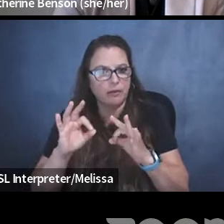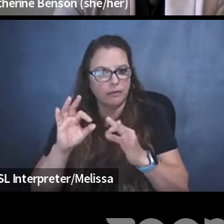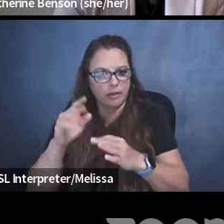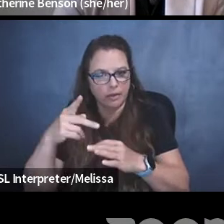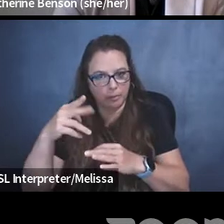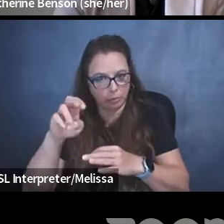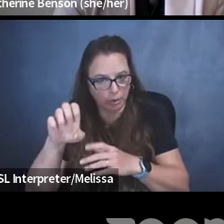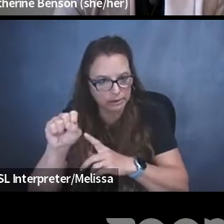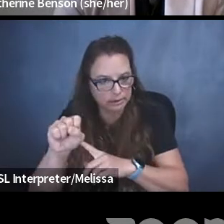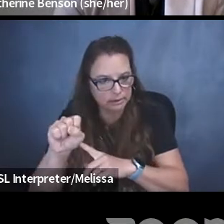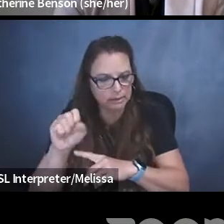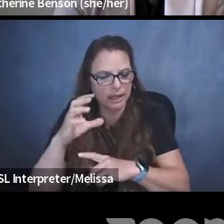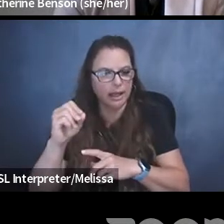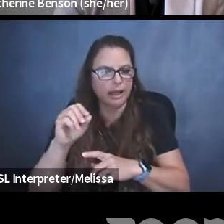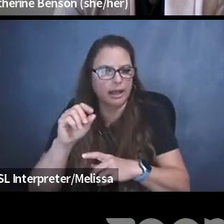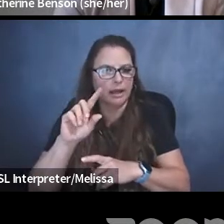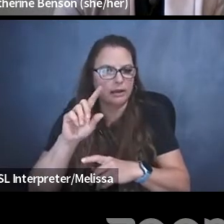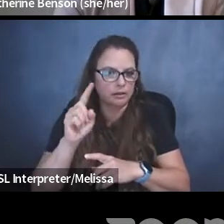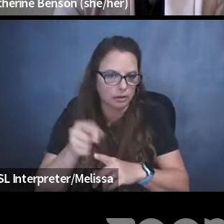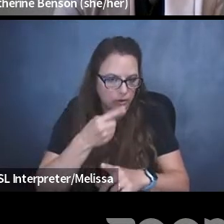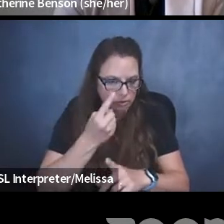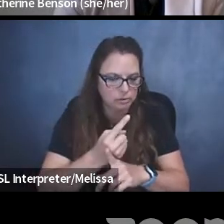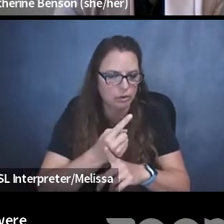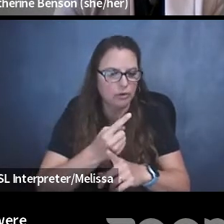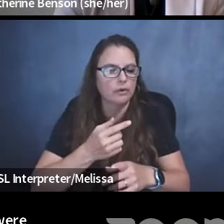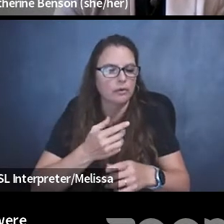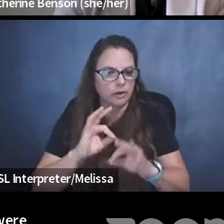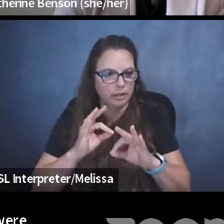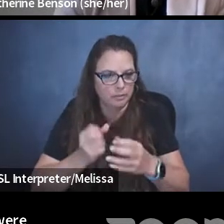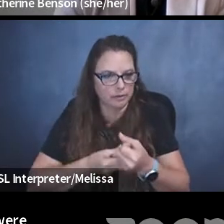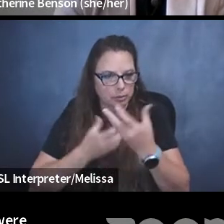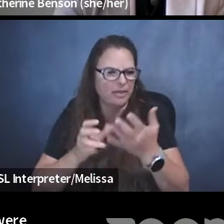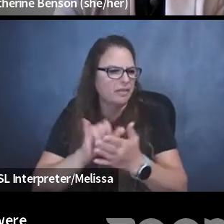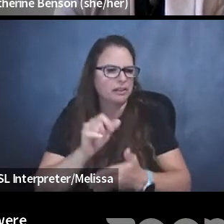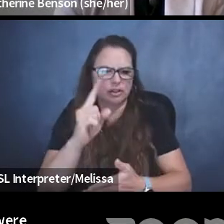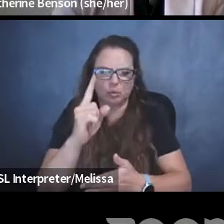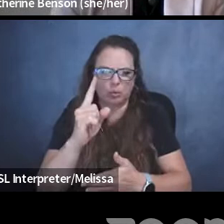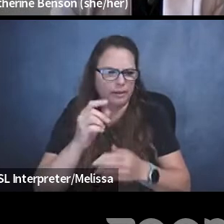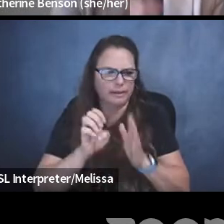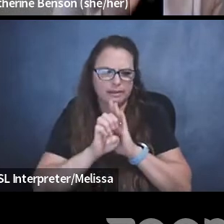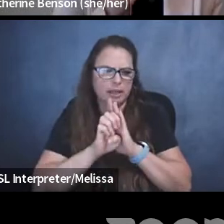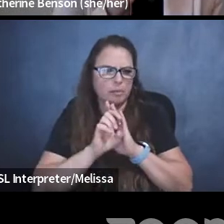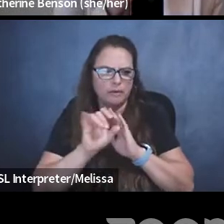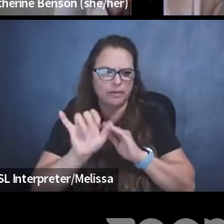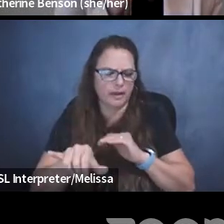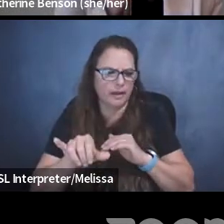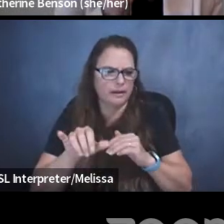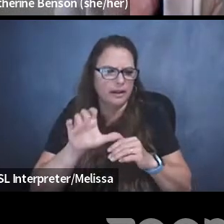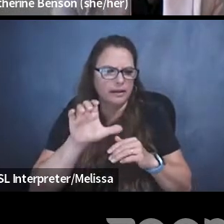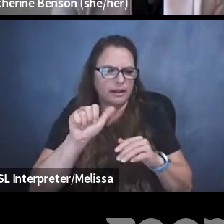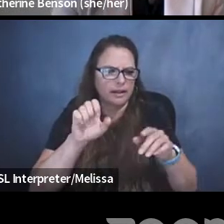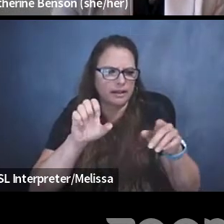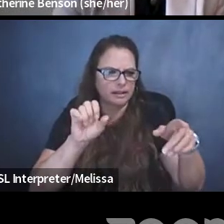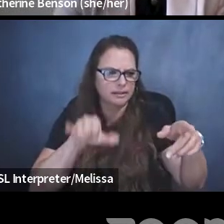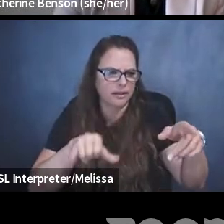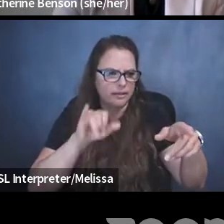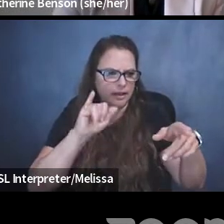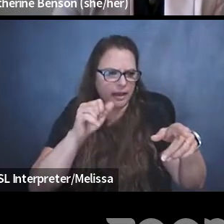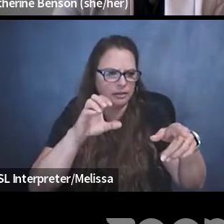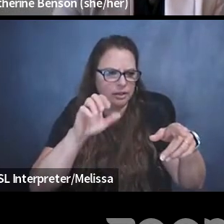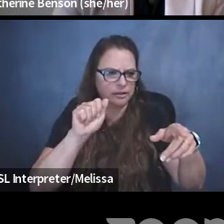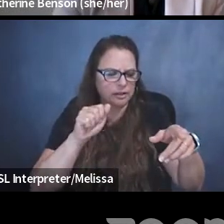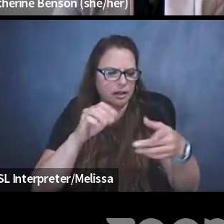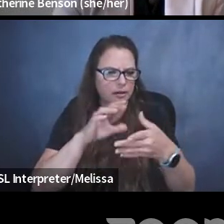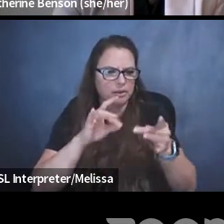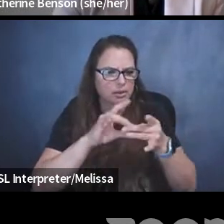and fully freedom of expression. And the Griffin, this isn't one example of that, and the cases that Jessica mentioned earlier, R versus the National Post,